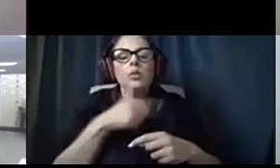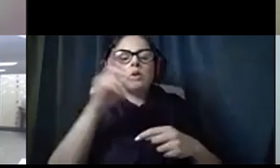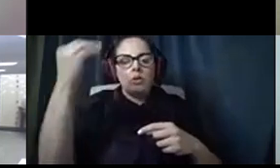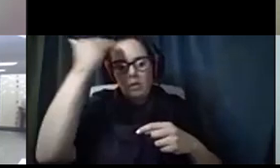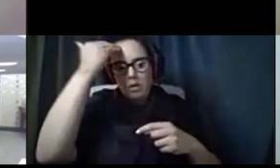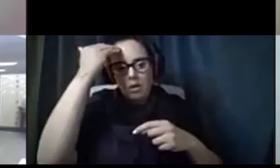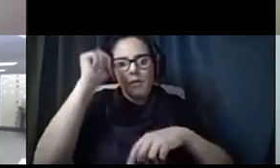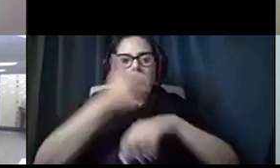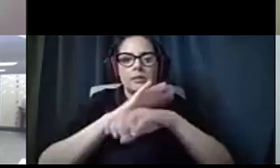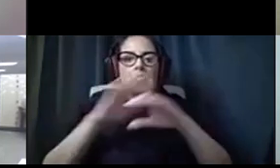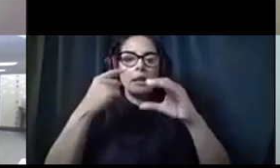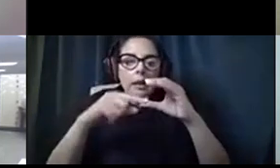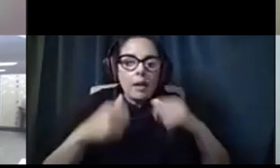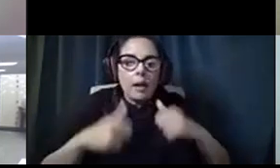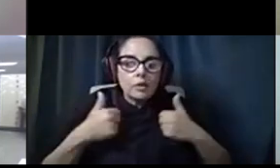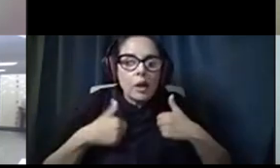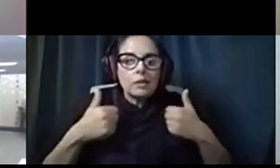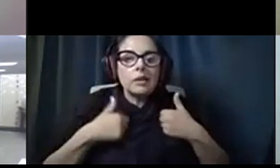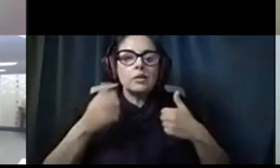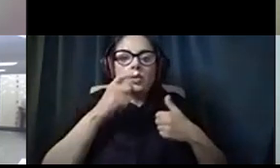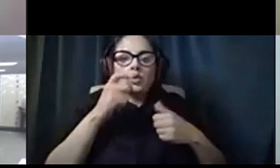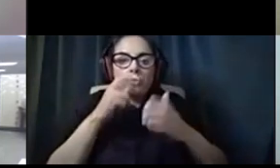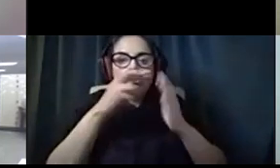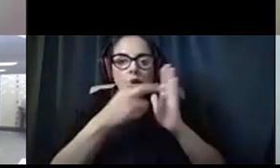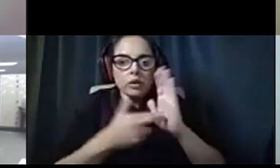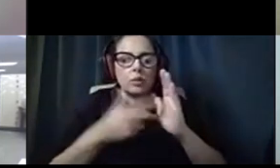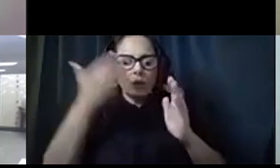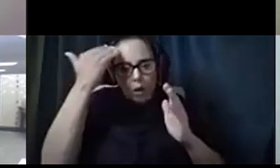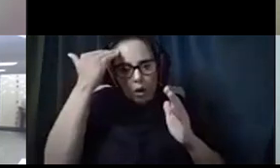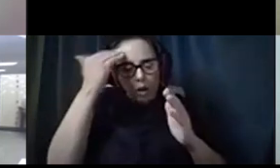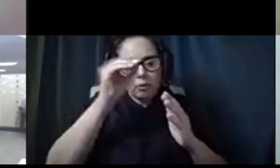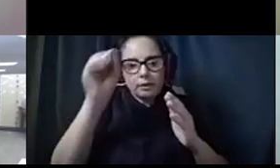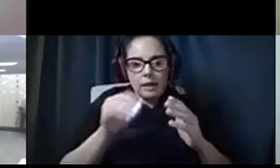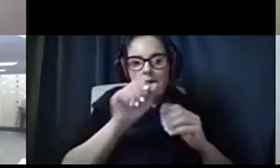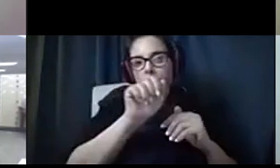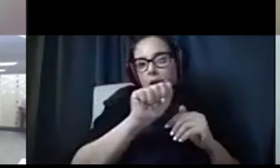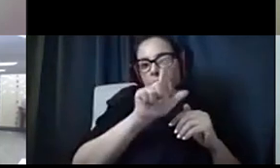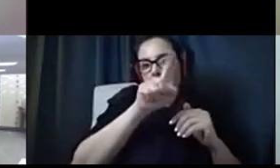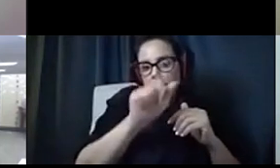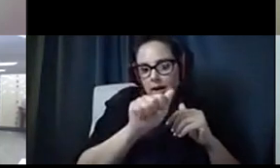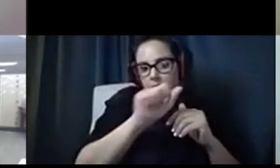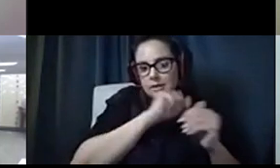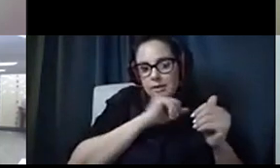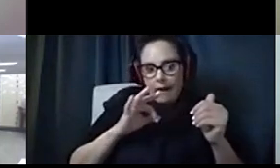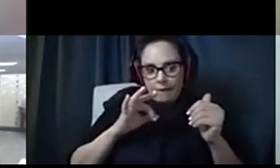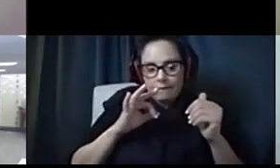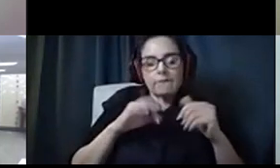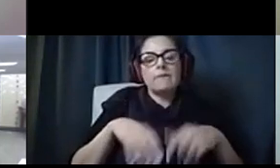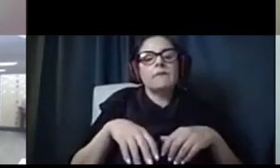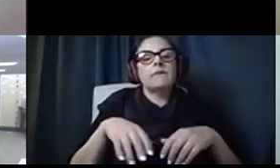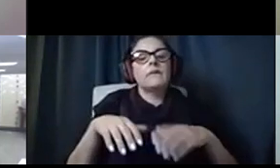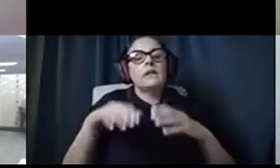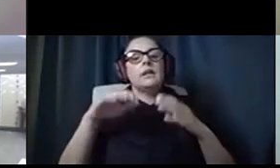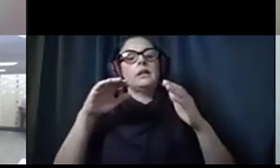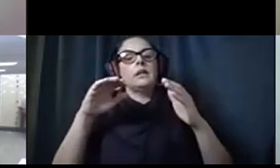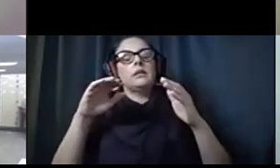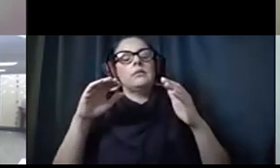on email addresses of registrants, the percentage of ALTA staff and those that would